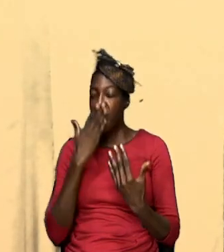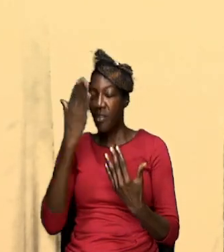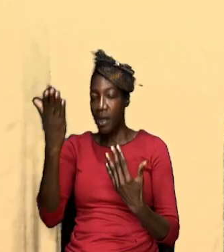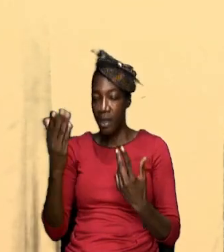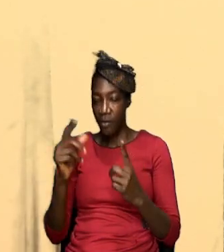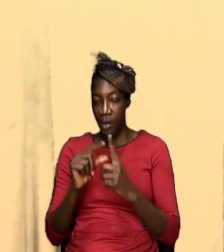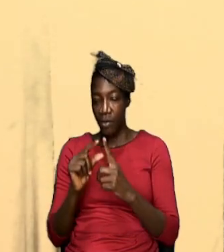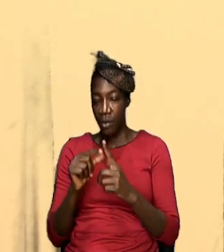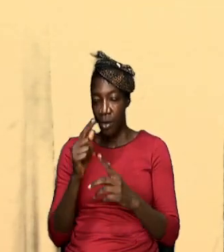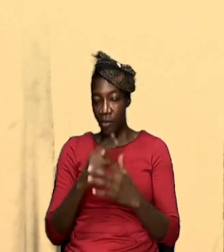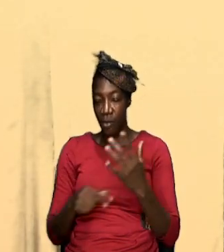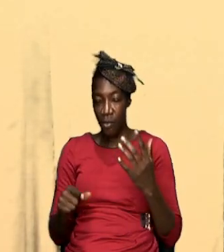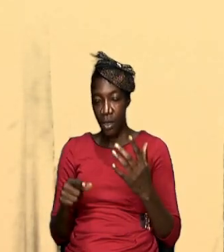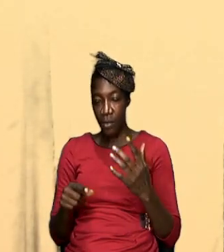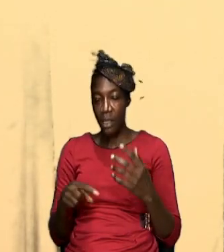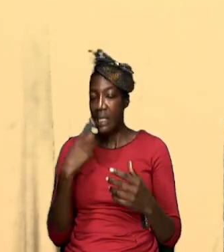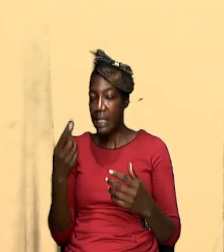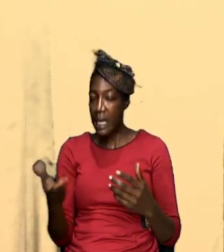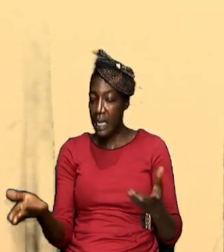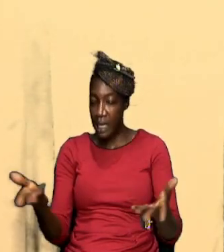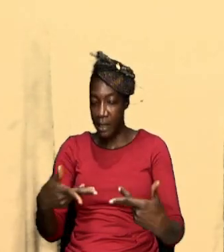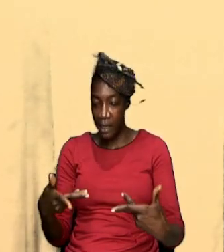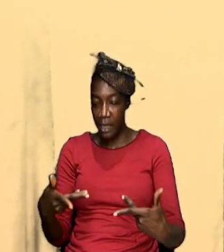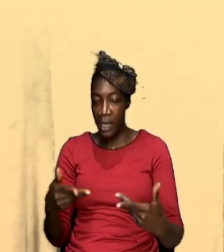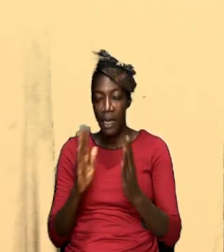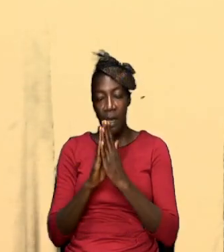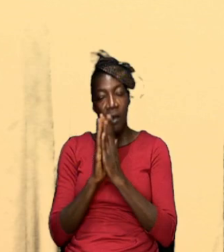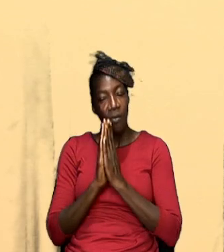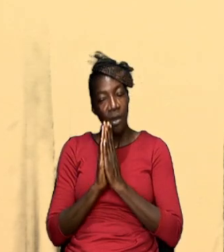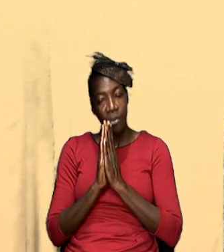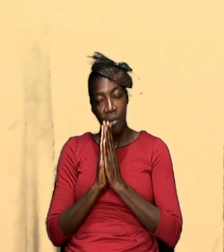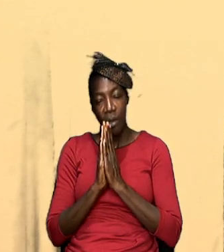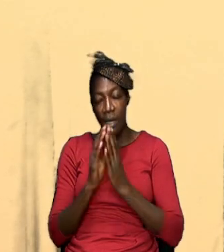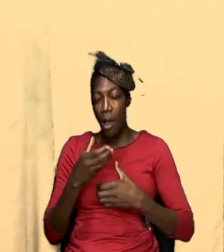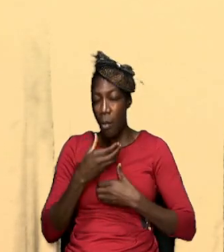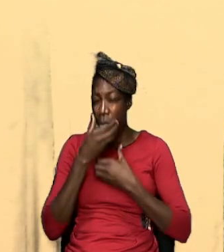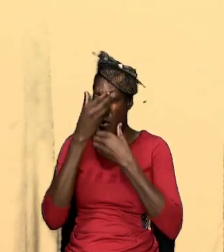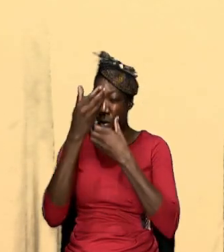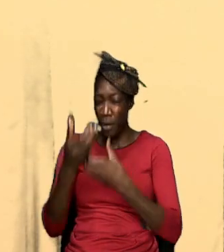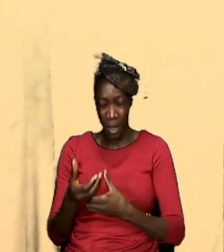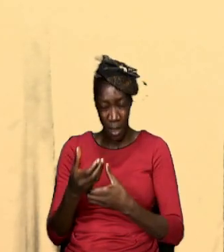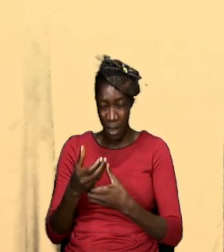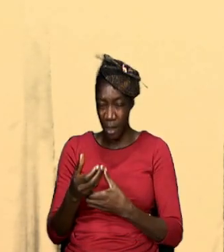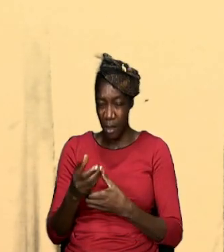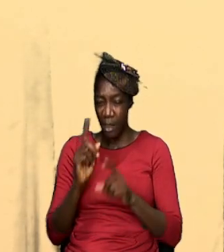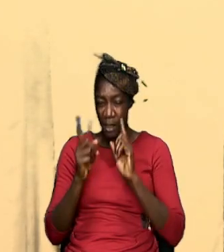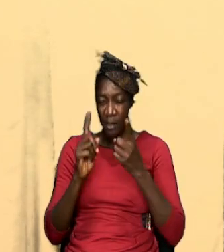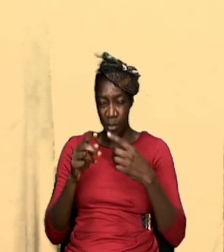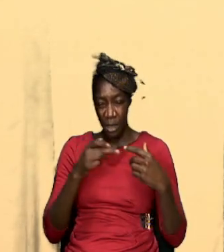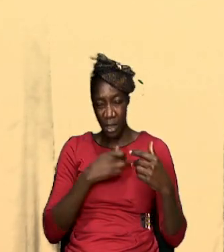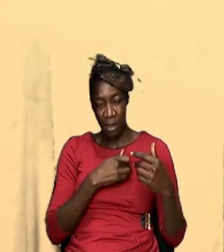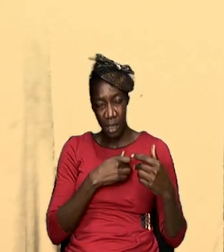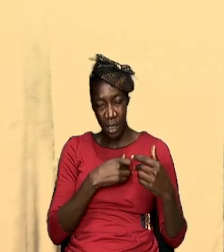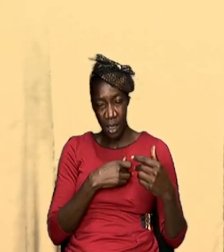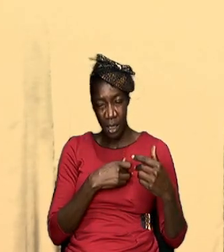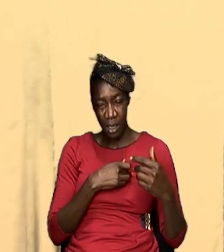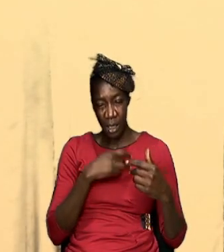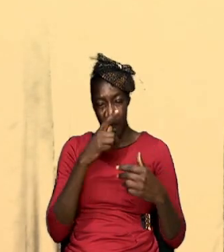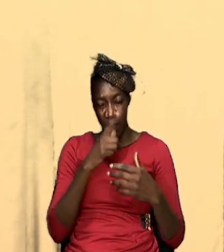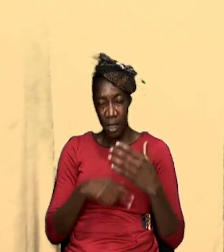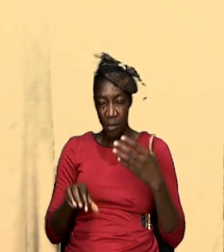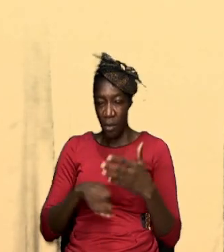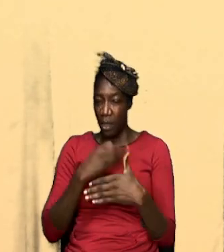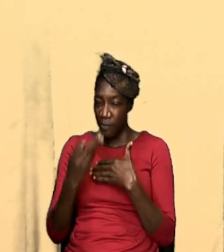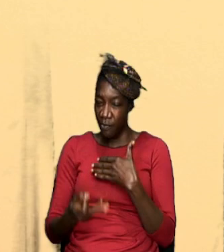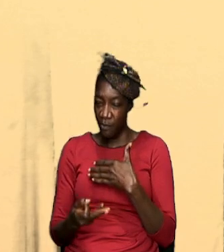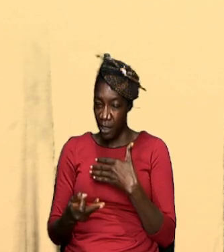what was discussed here today dear God we pray that you will breathe upon it speak to the heart dear God what I have failed